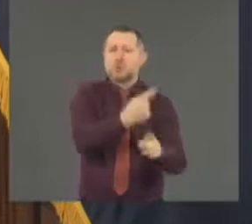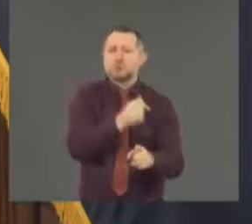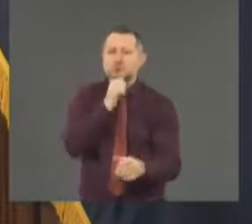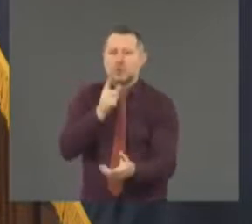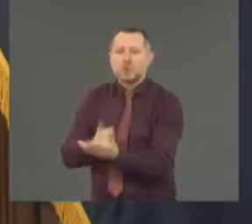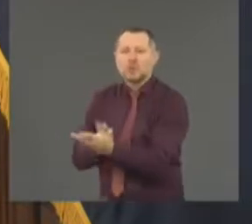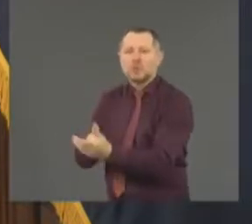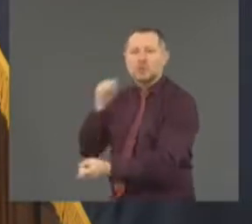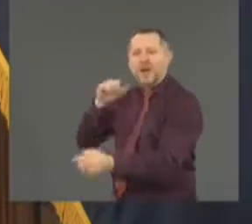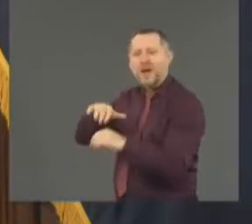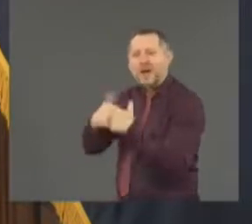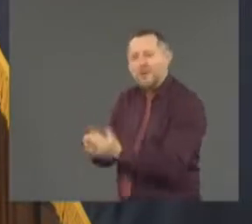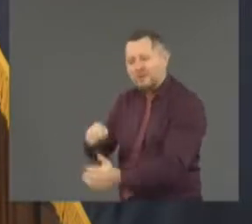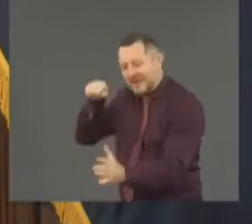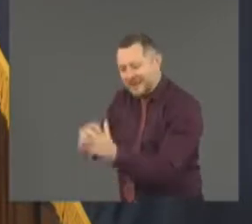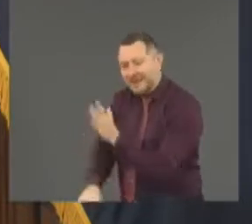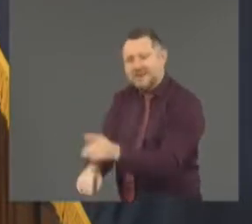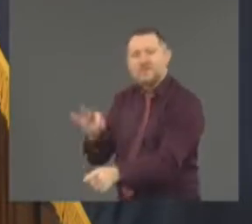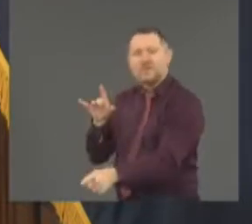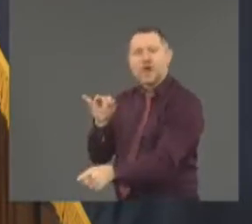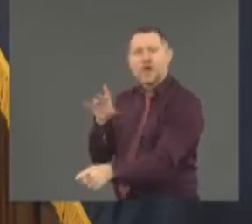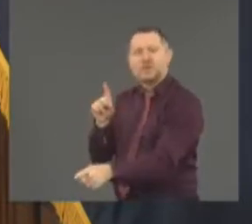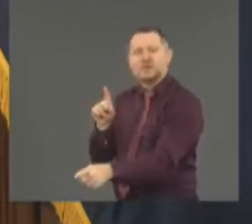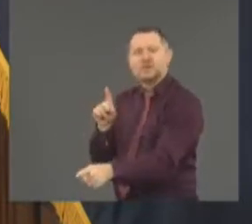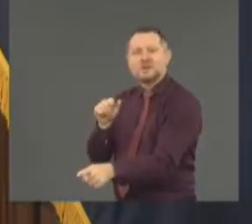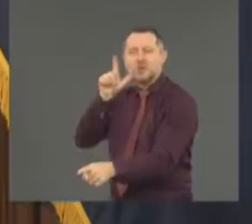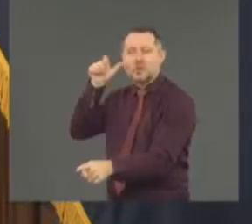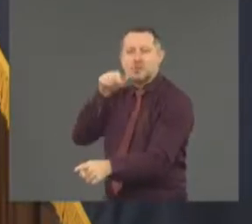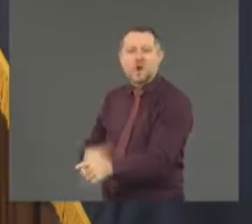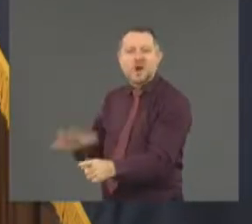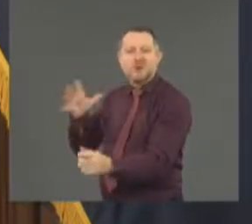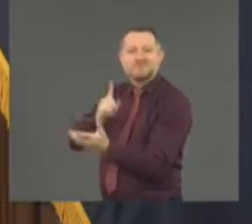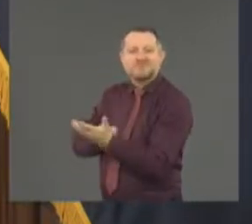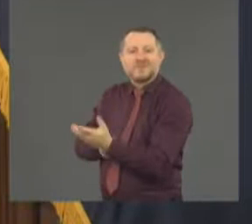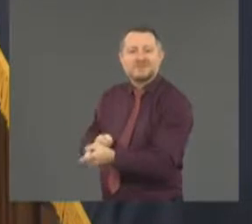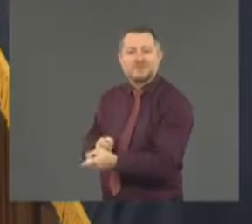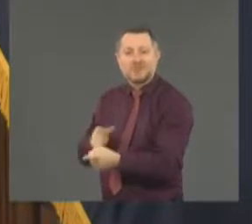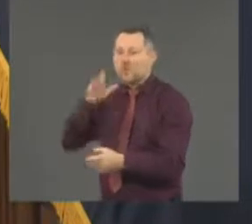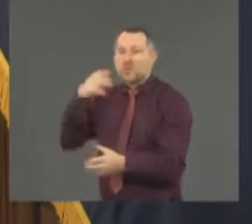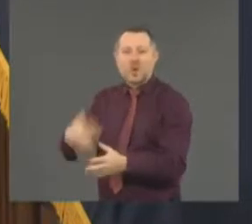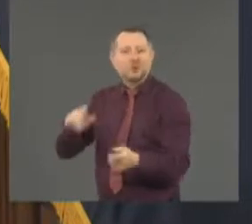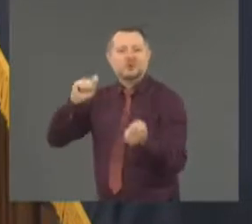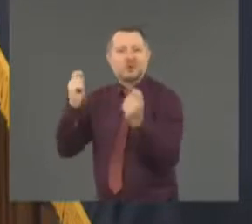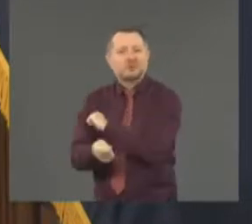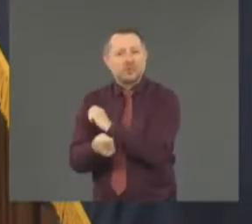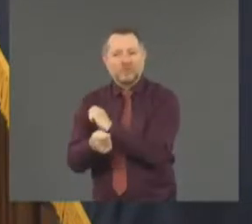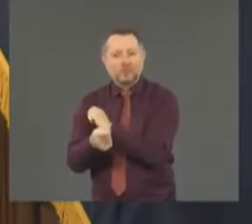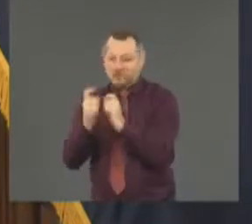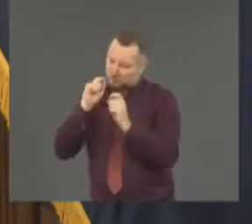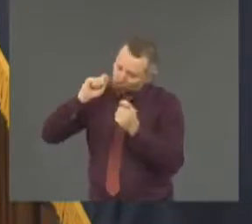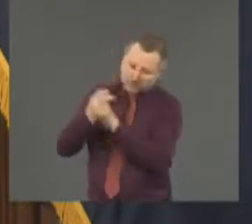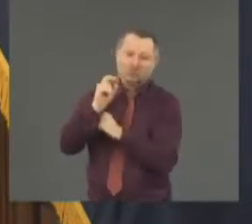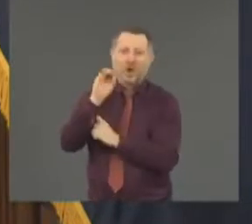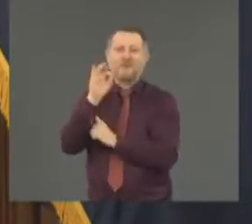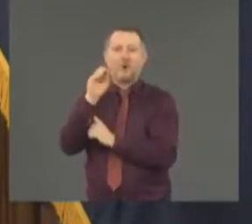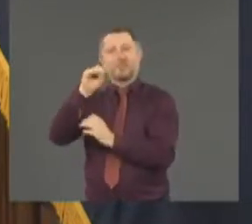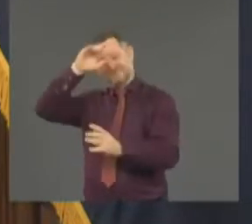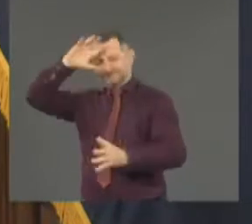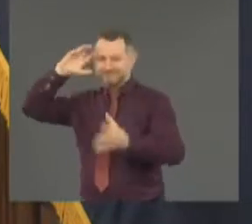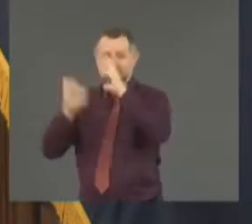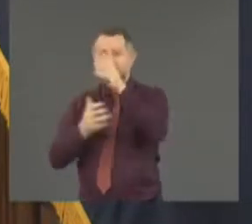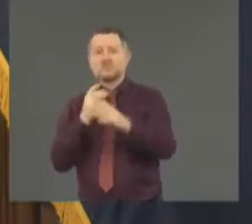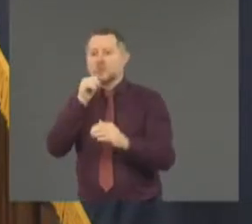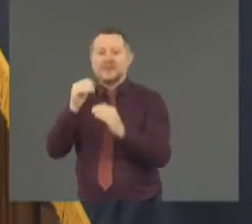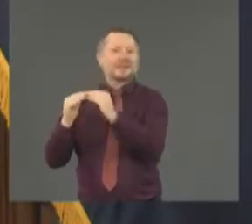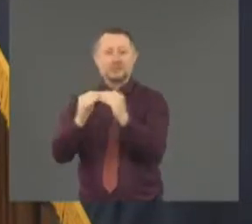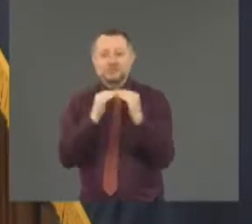about the killing of Mr. Floyd. And he doesn't want to talk about reforming the justice system. He doesn't want